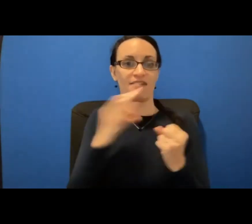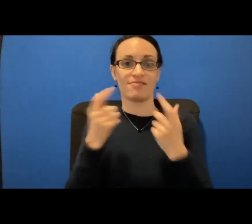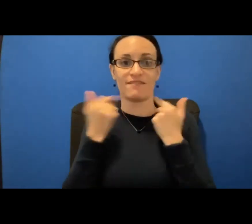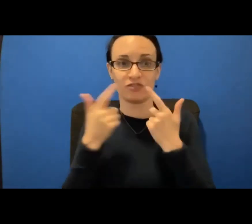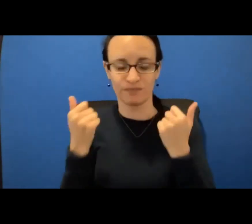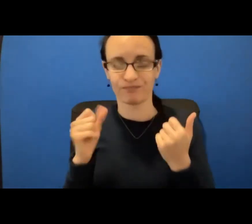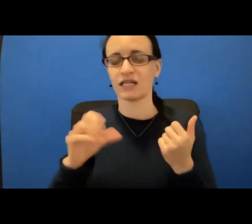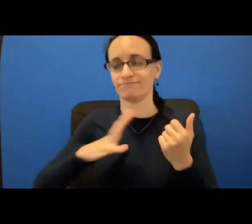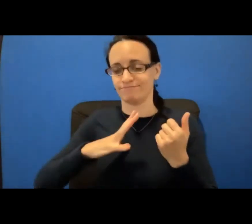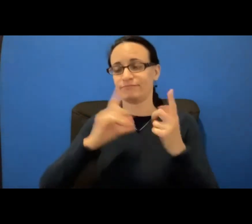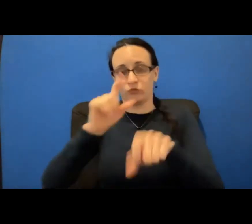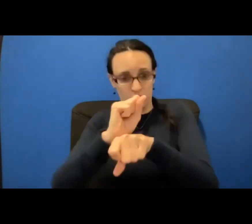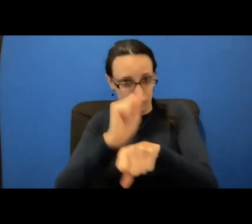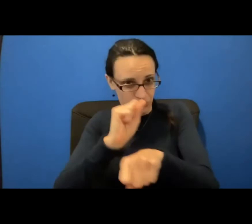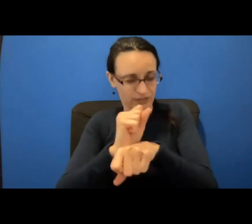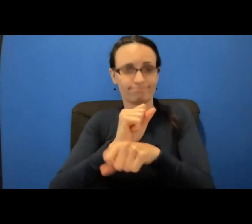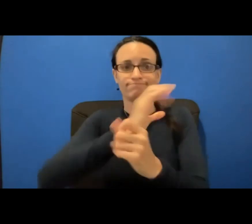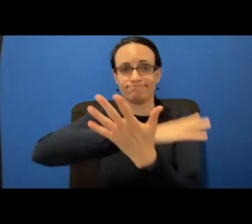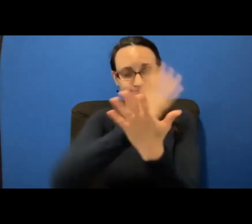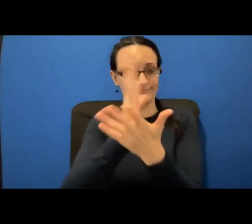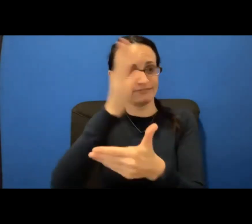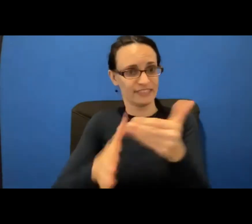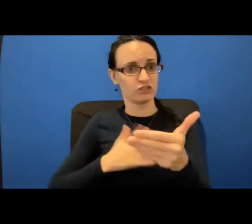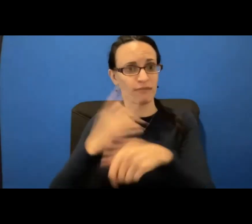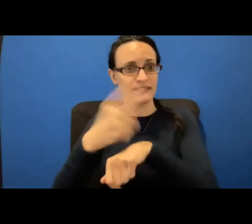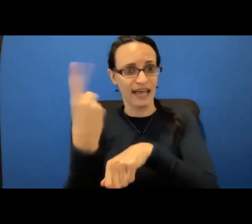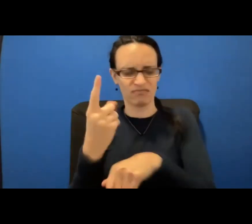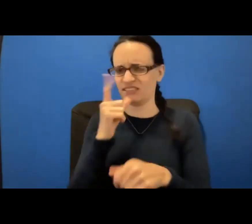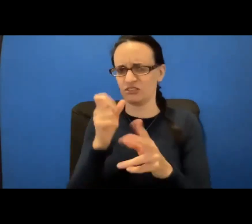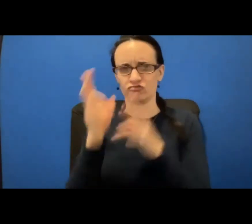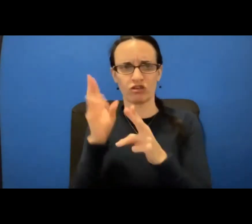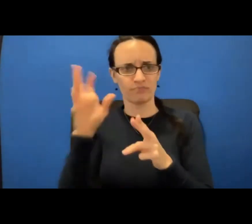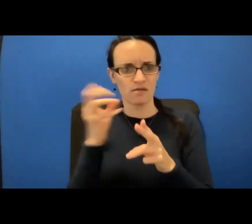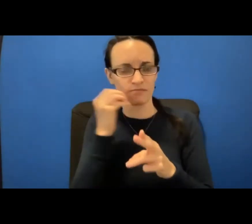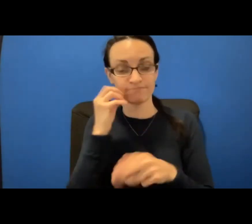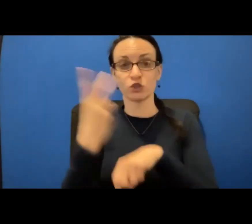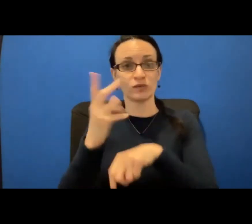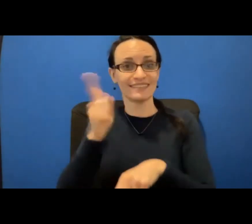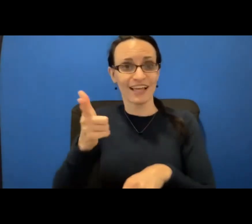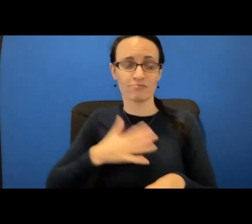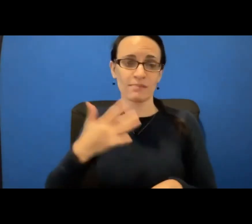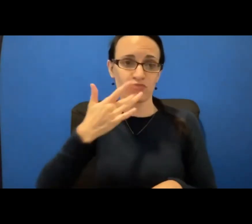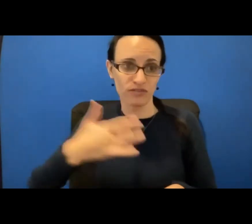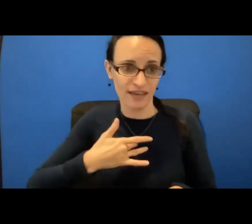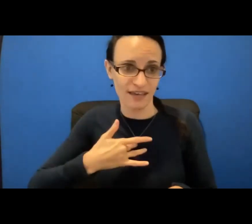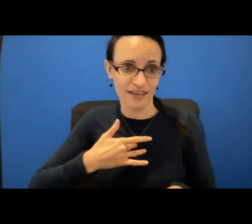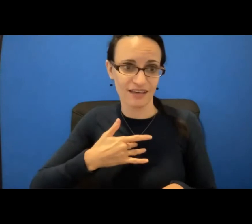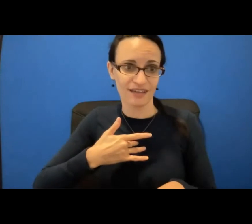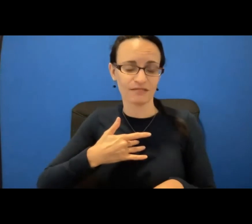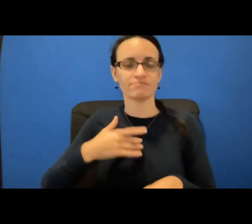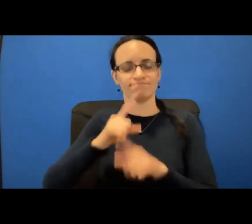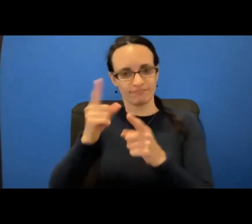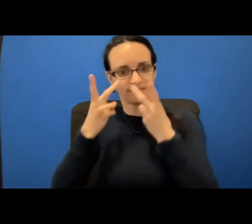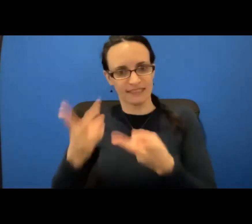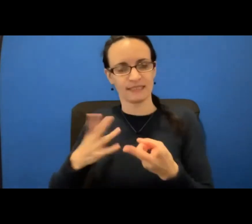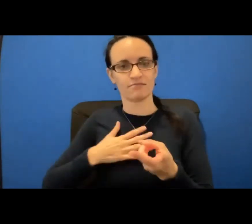day, wasn't any need to run home. And two days later on my birthday, I was in my breast surgeon's office